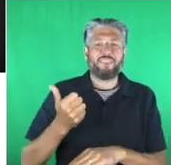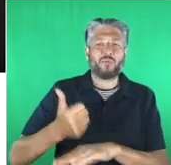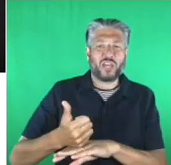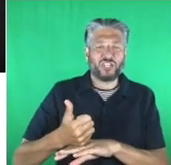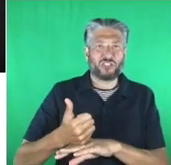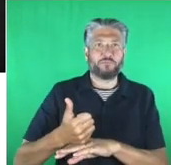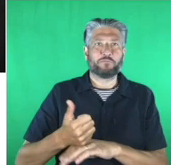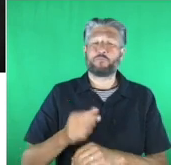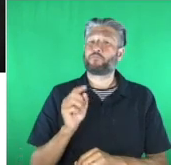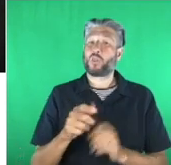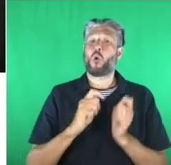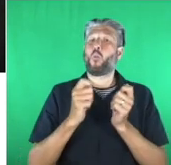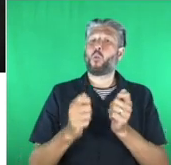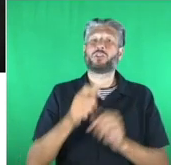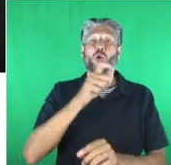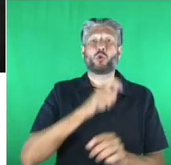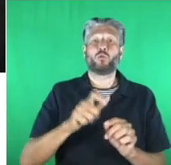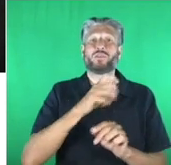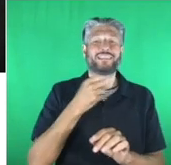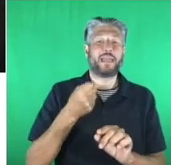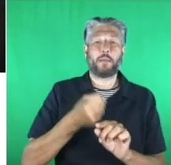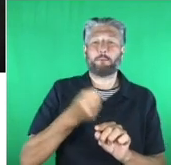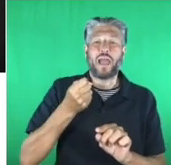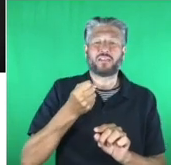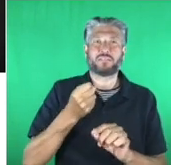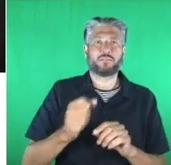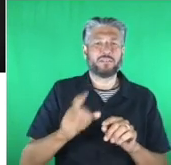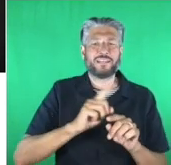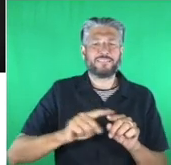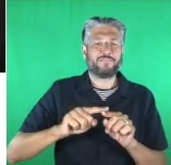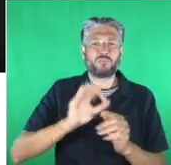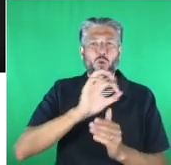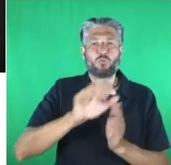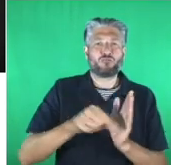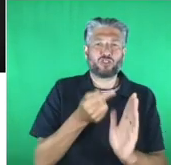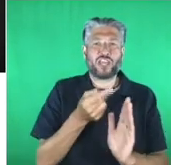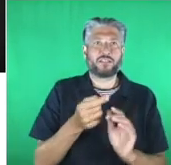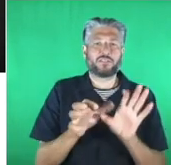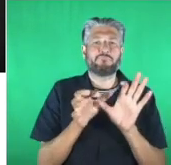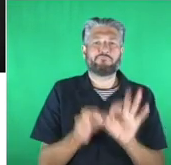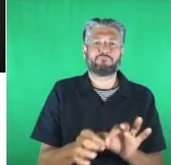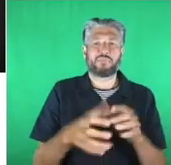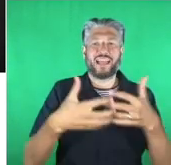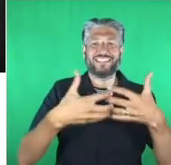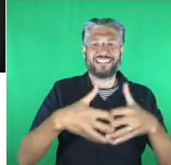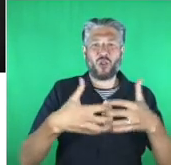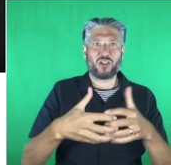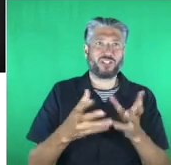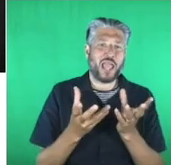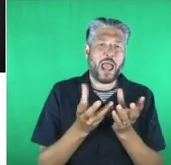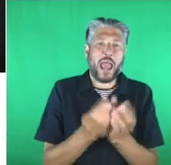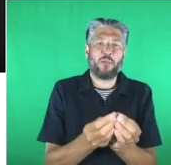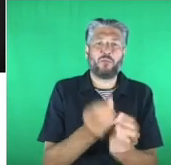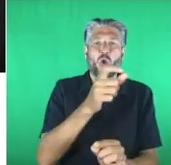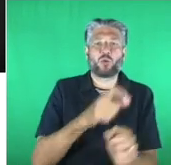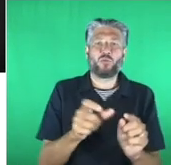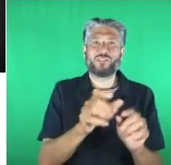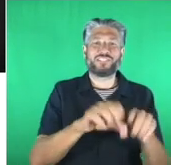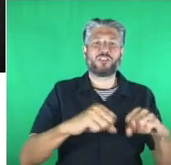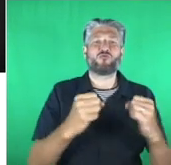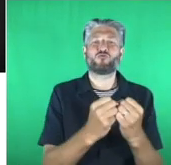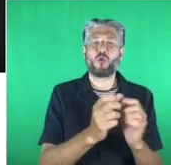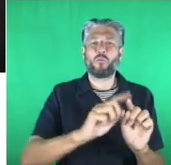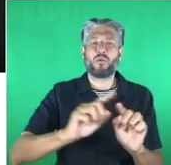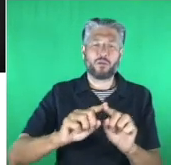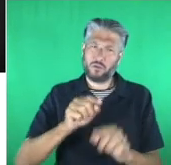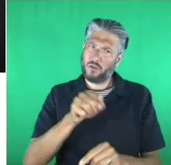all about those inspiring projects that use technology to benefit community groups often the most disadvantaged or vulnerable